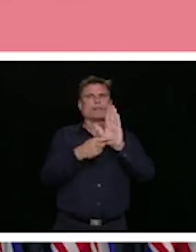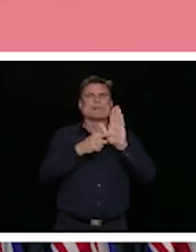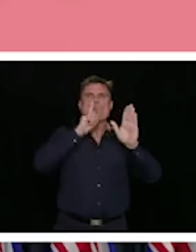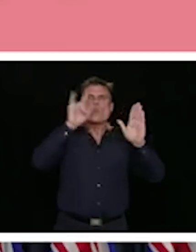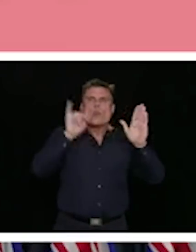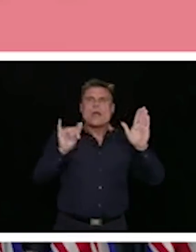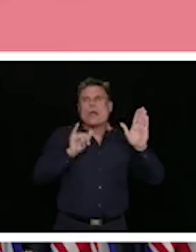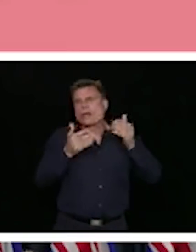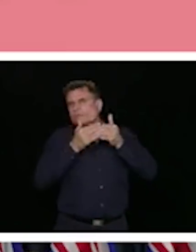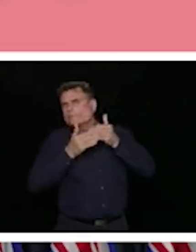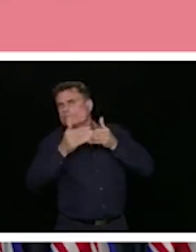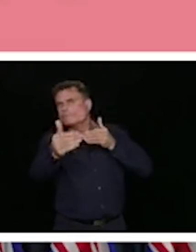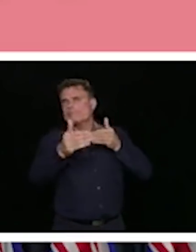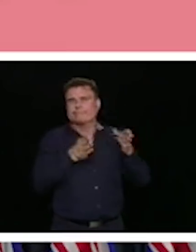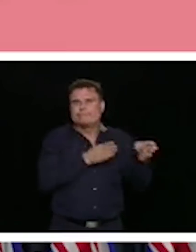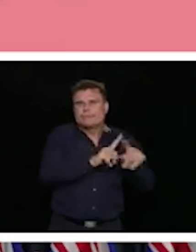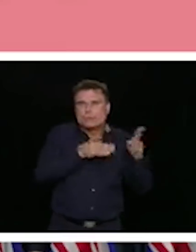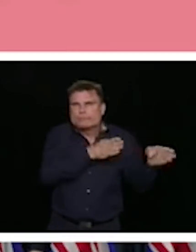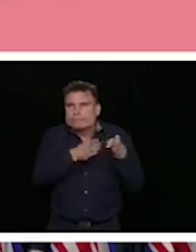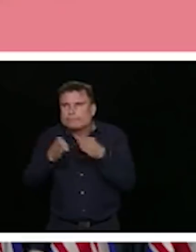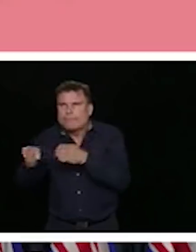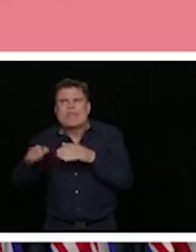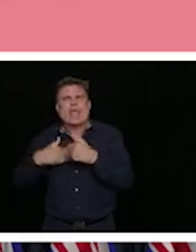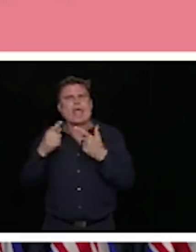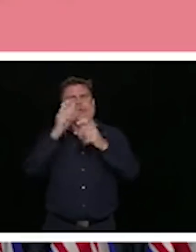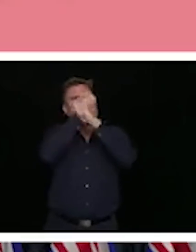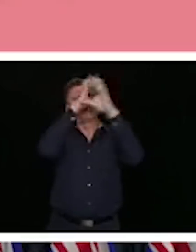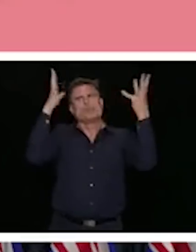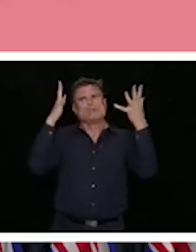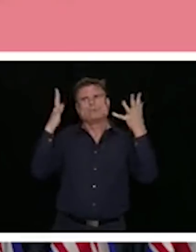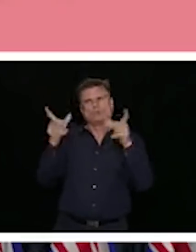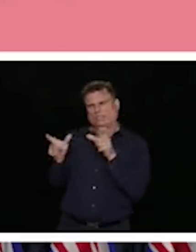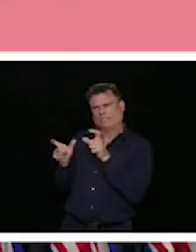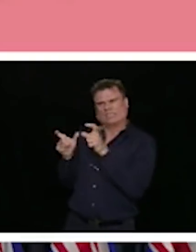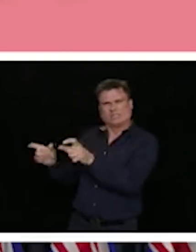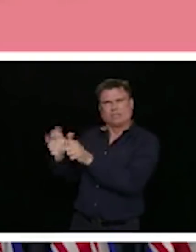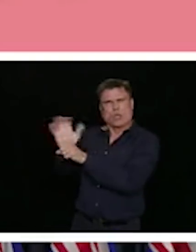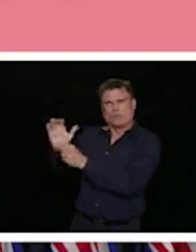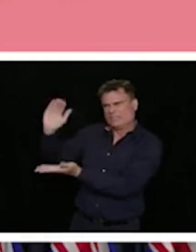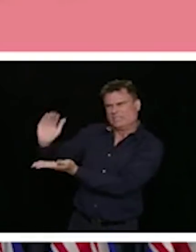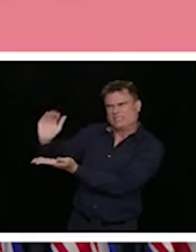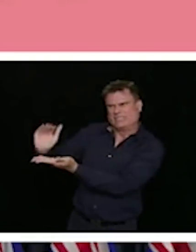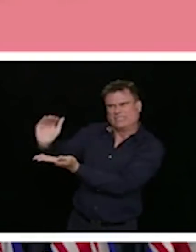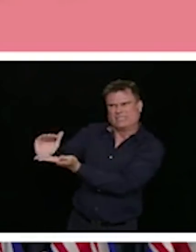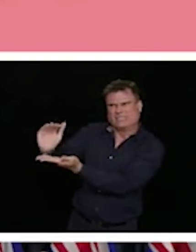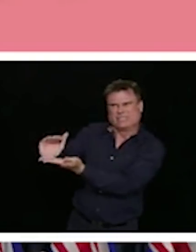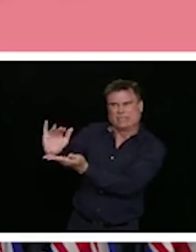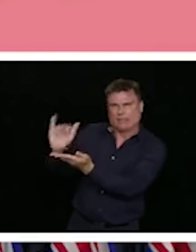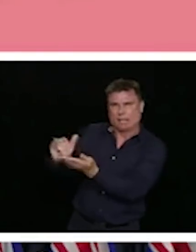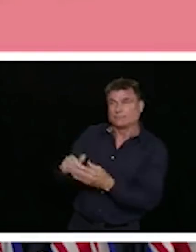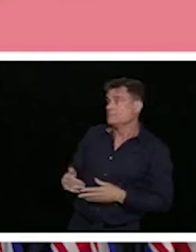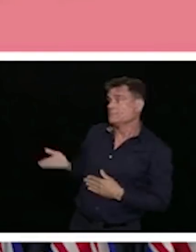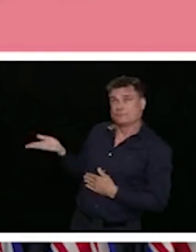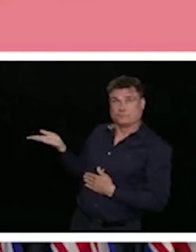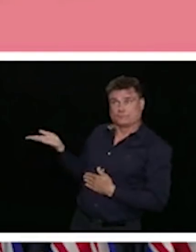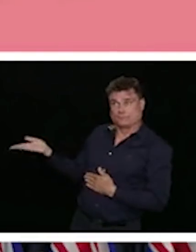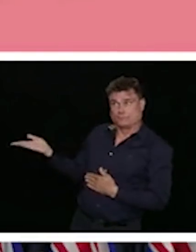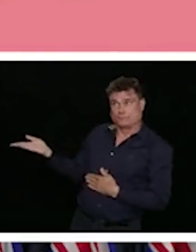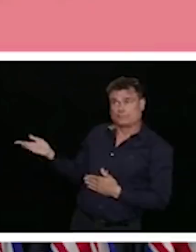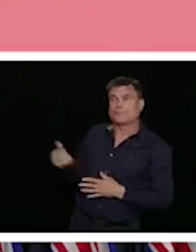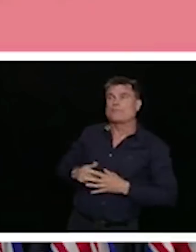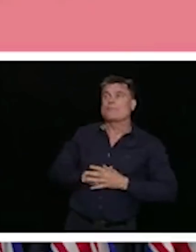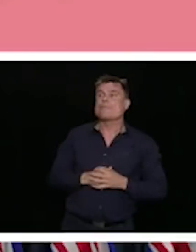keeping our curve flat and where we need to be moving forward. So this is